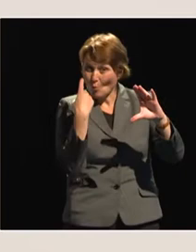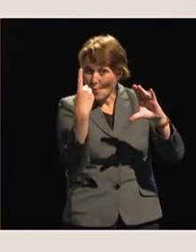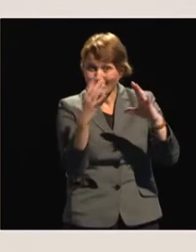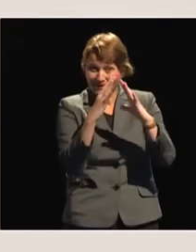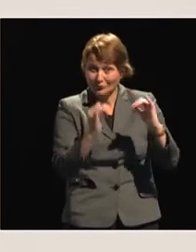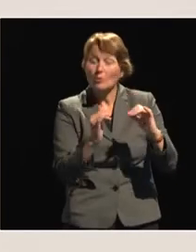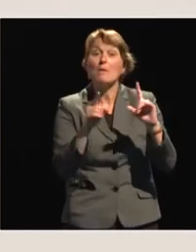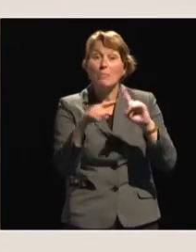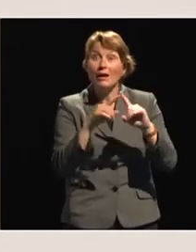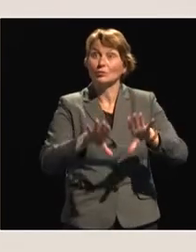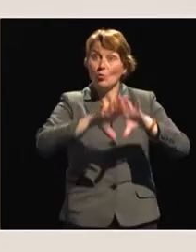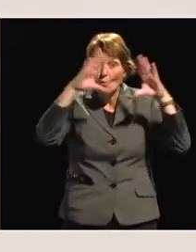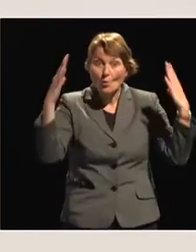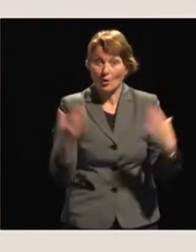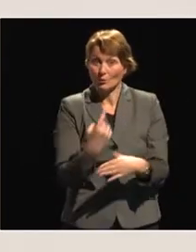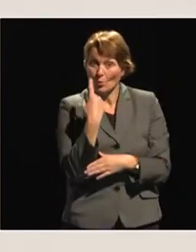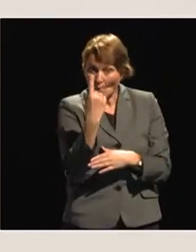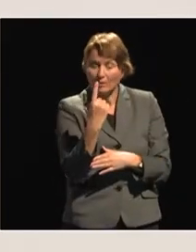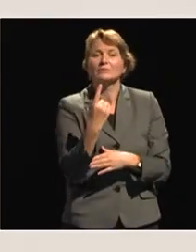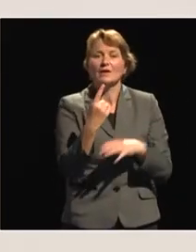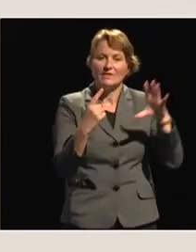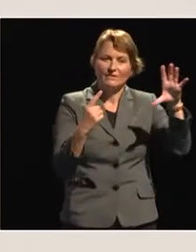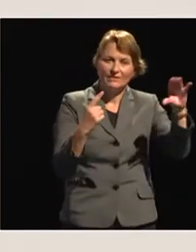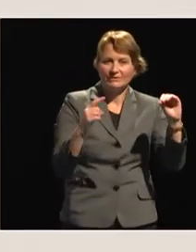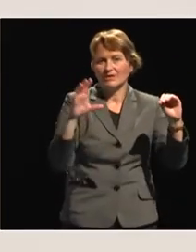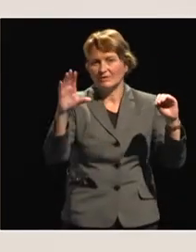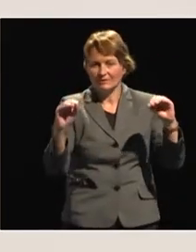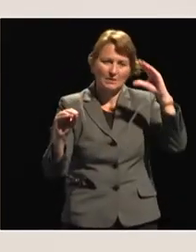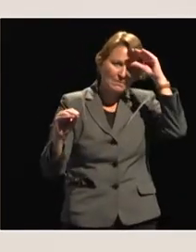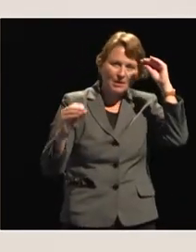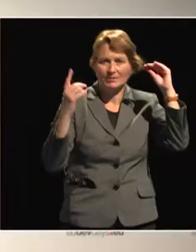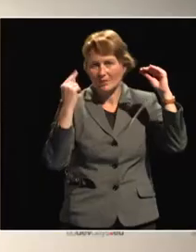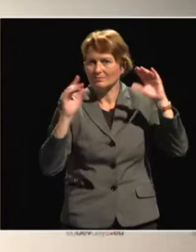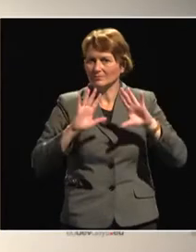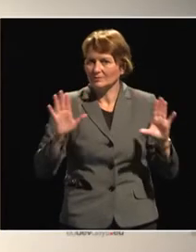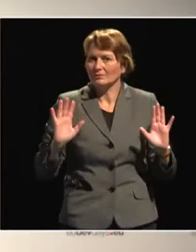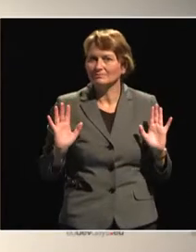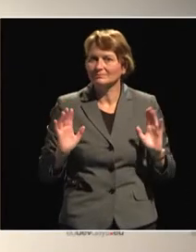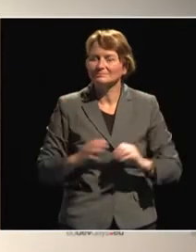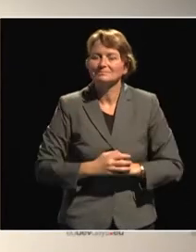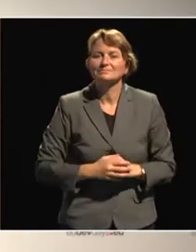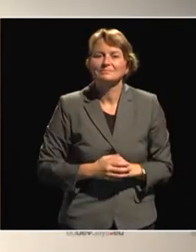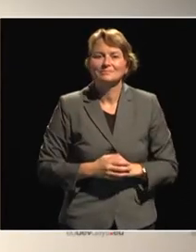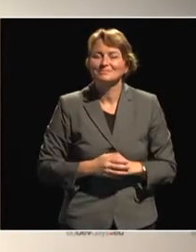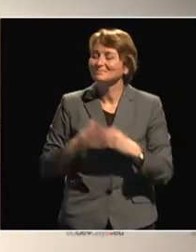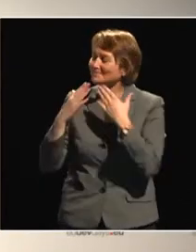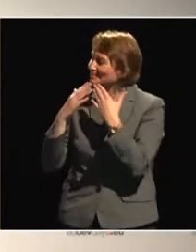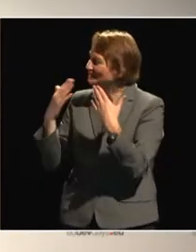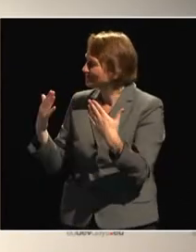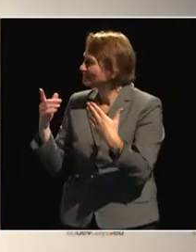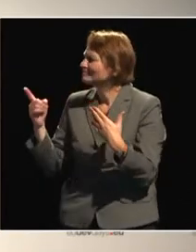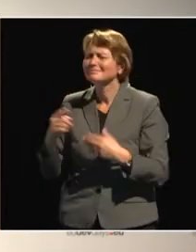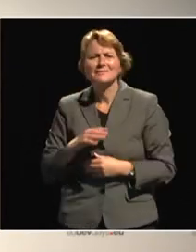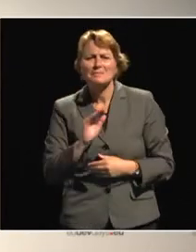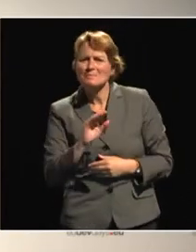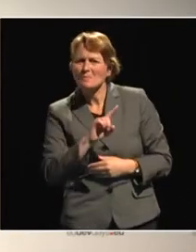the world that has a parity on its own organ, you know. Yeah, thank you. Very good, thank you. May I